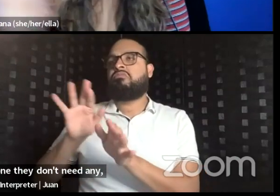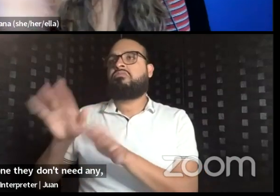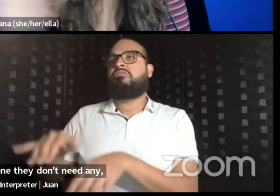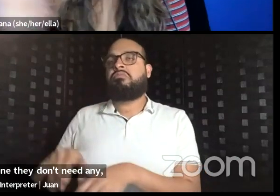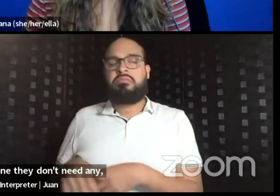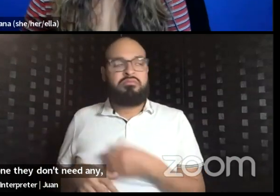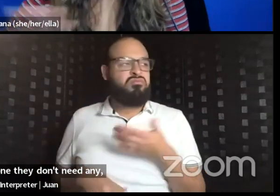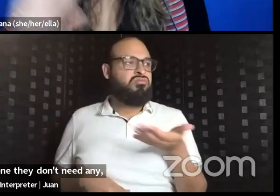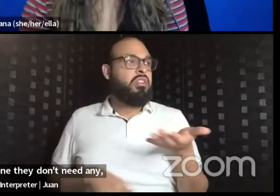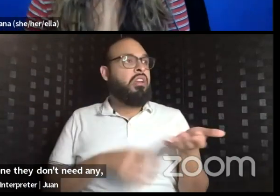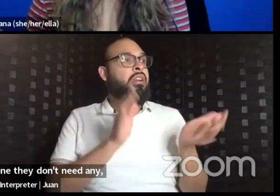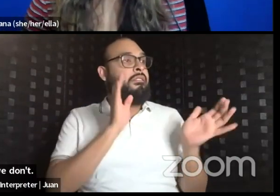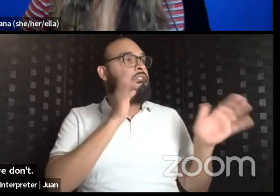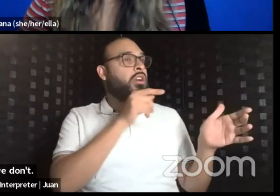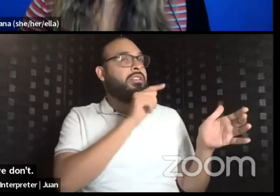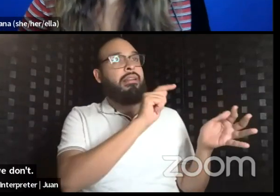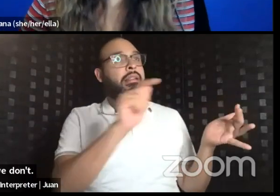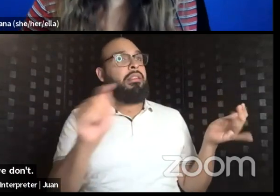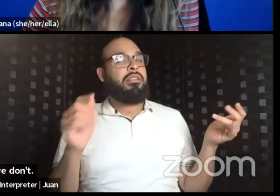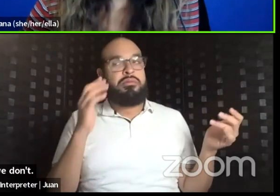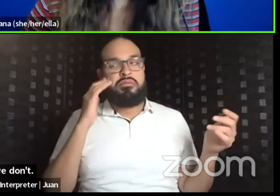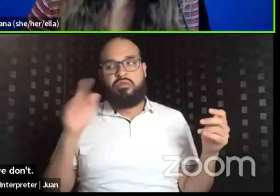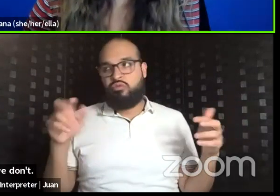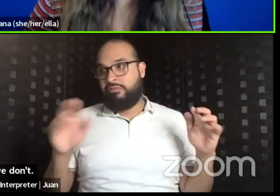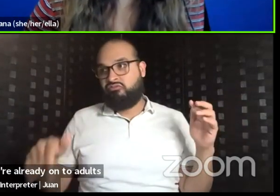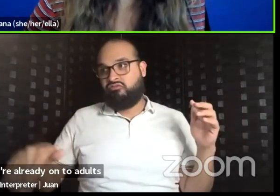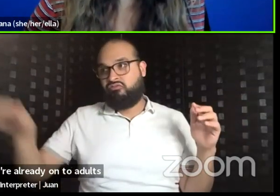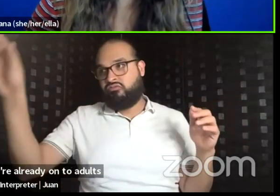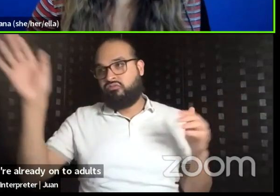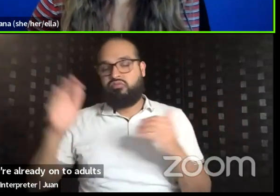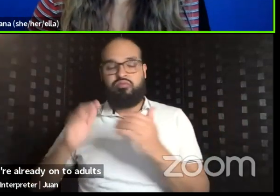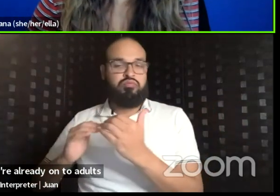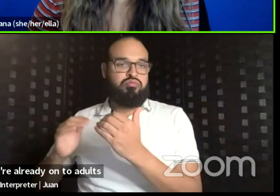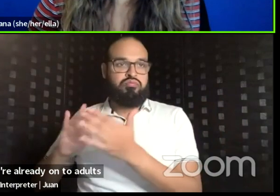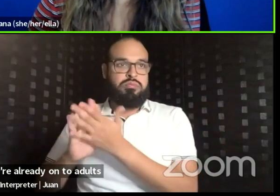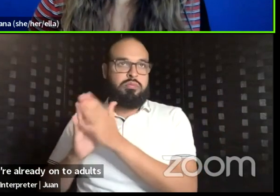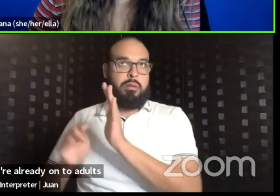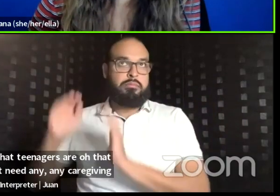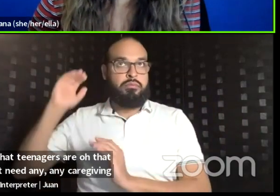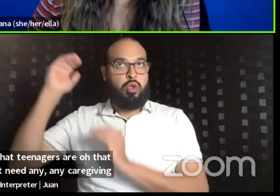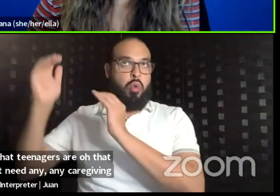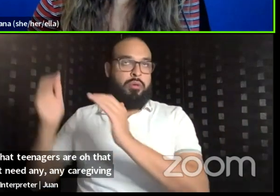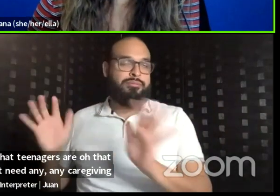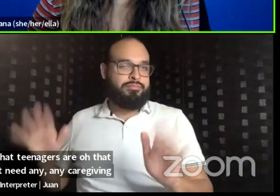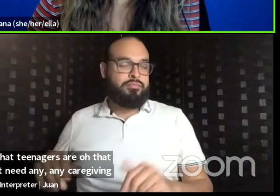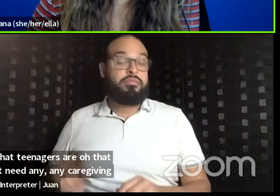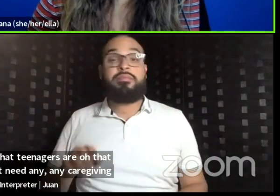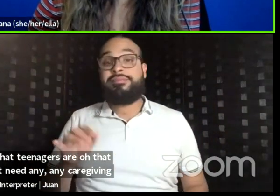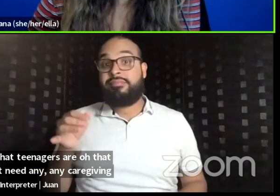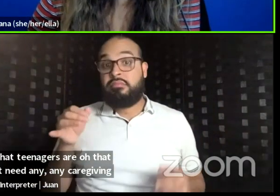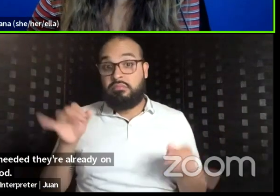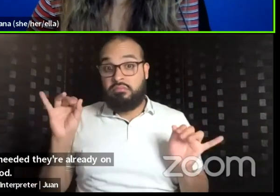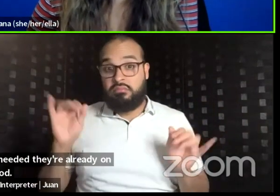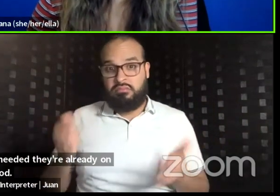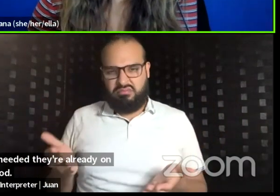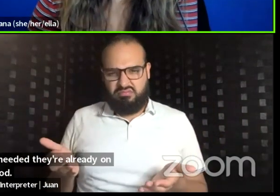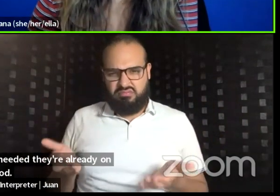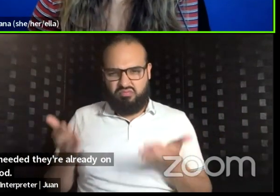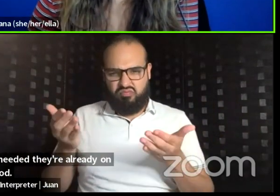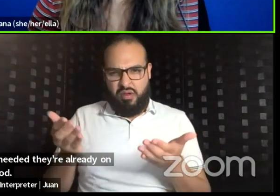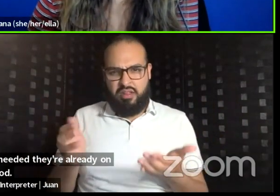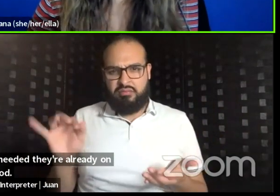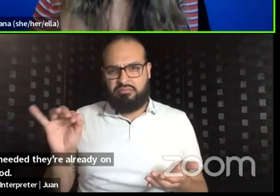focus needed, they're already on to adulthood. But just how we brought up also how